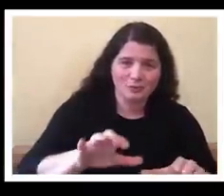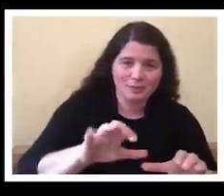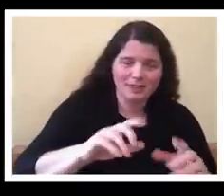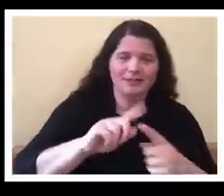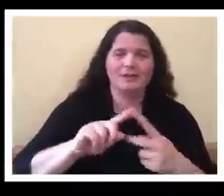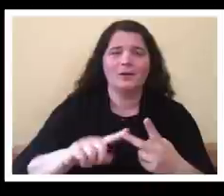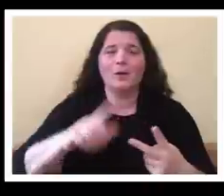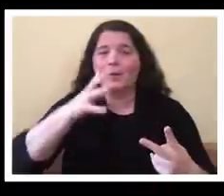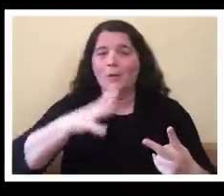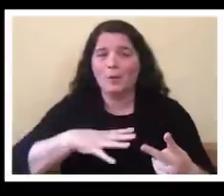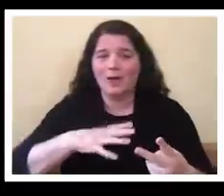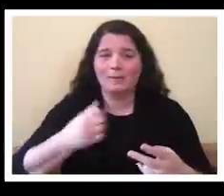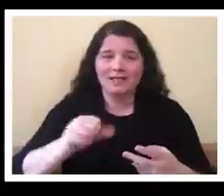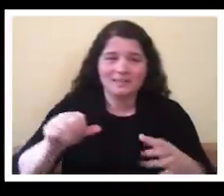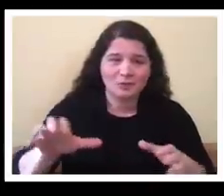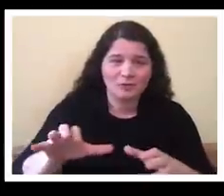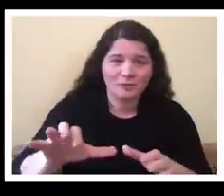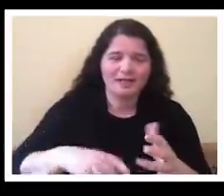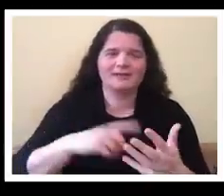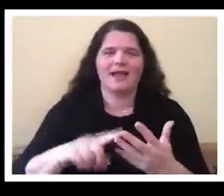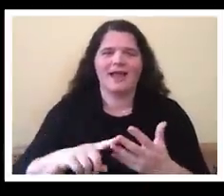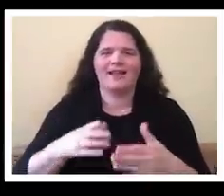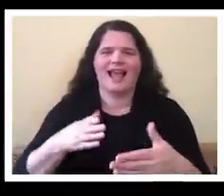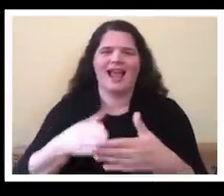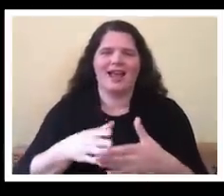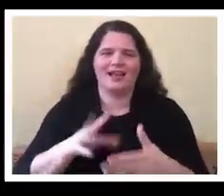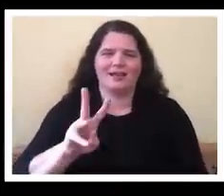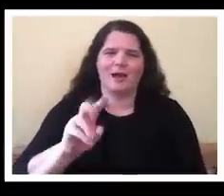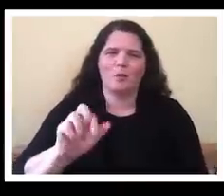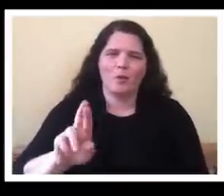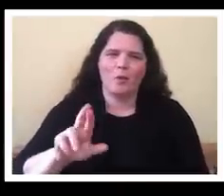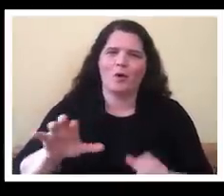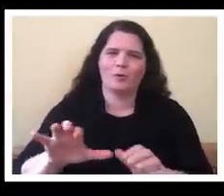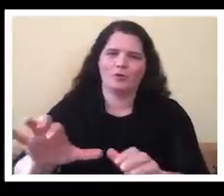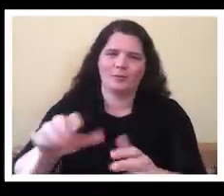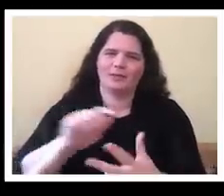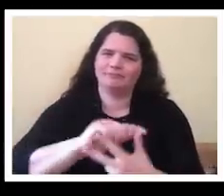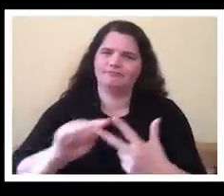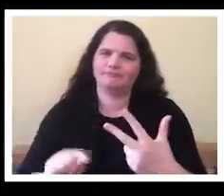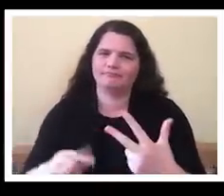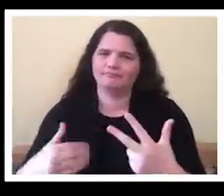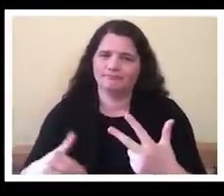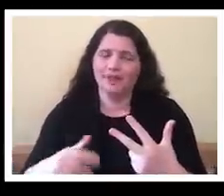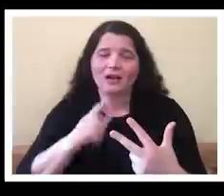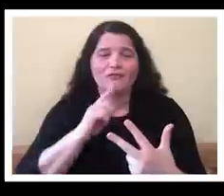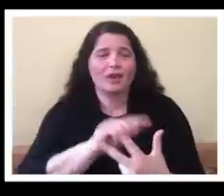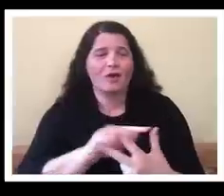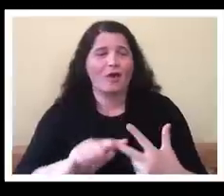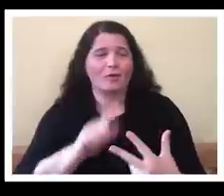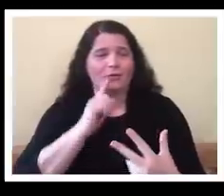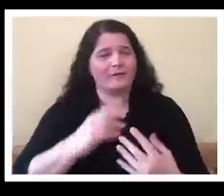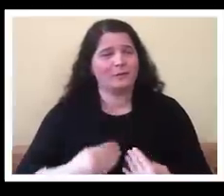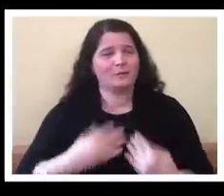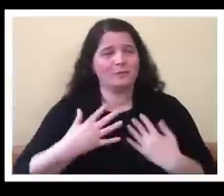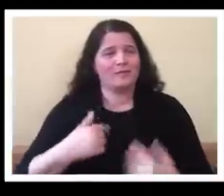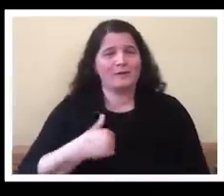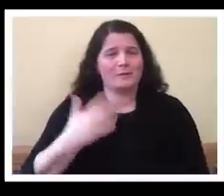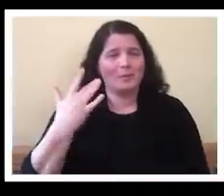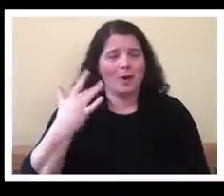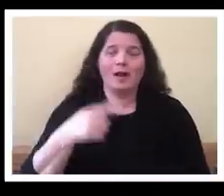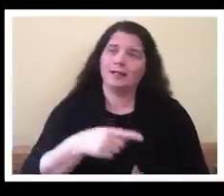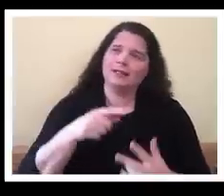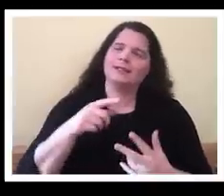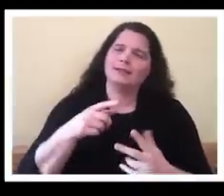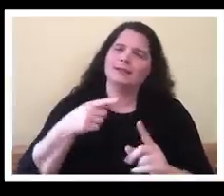movement and what was motivational about that was particularly um in the civil rights movement and the women's movement